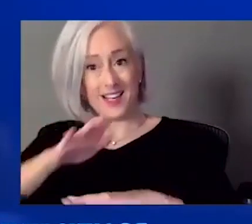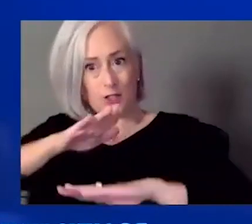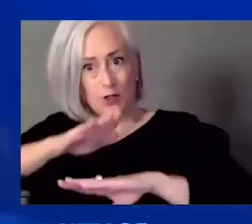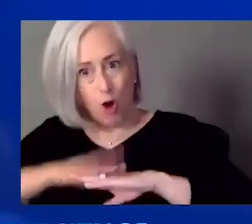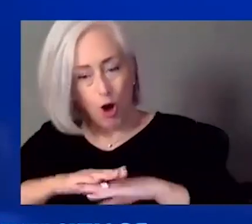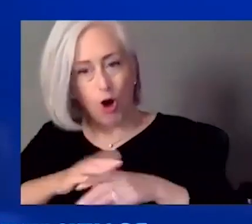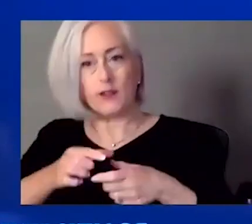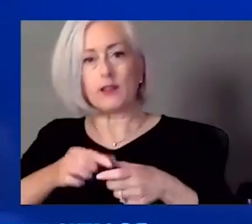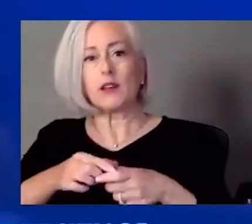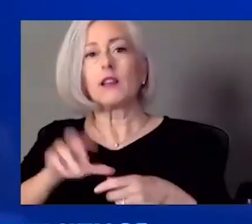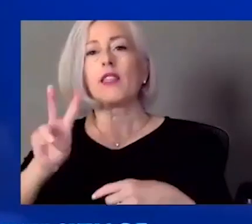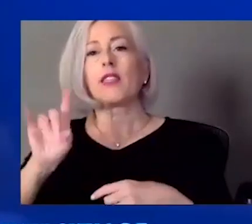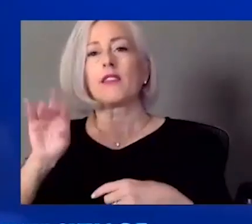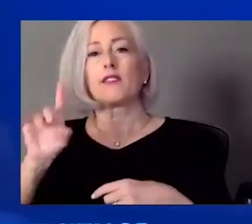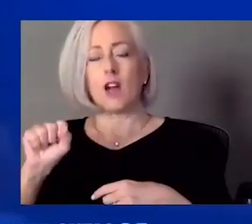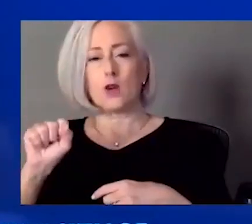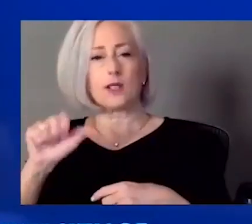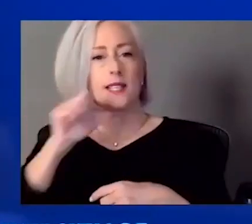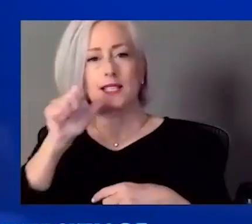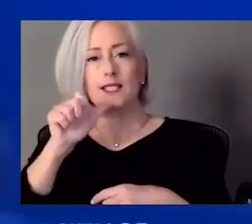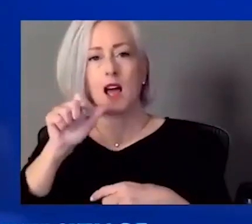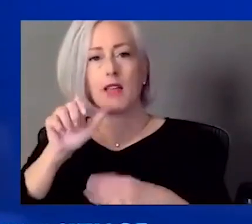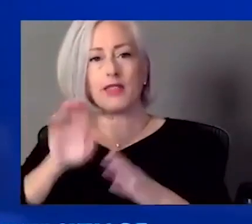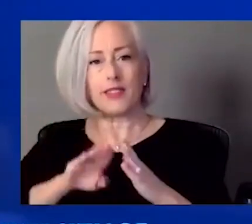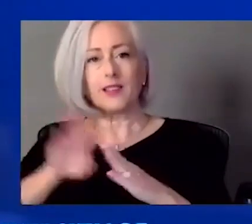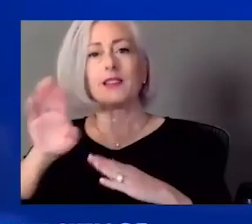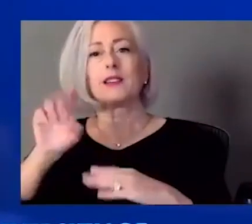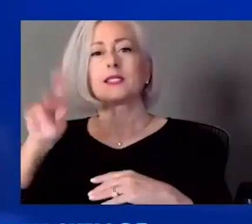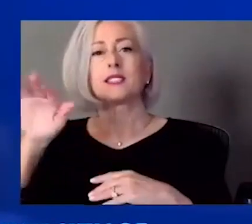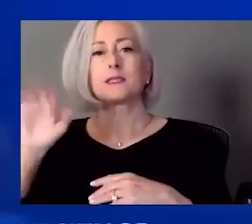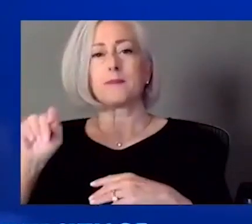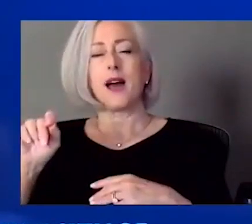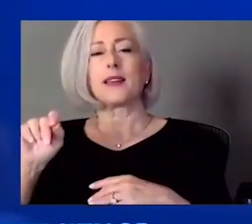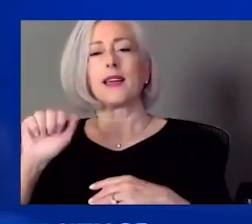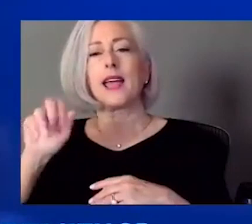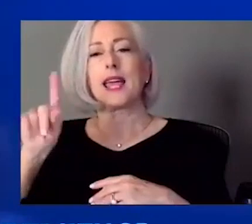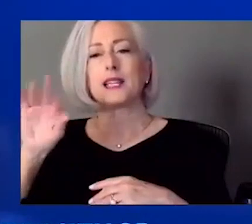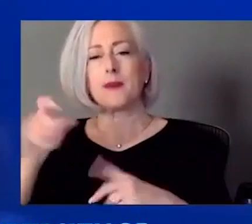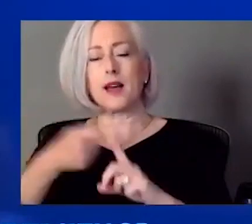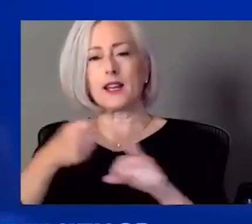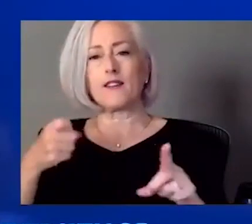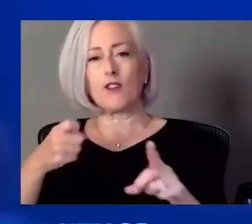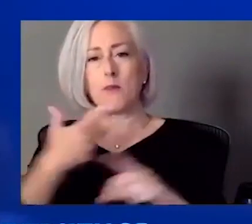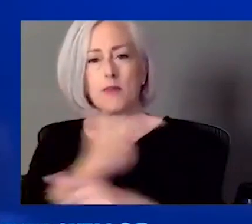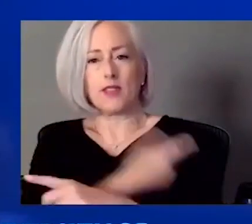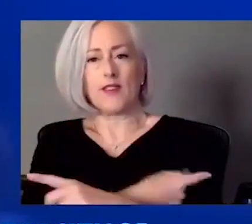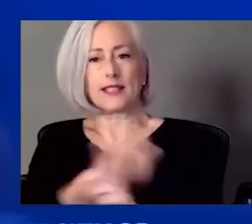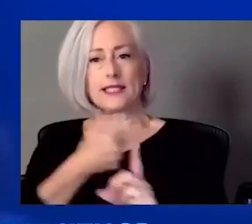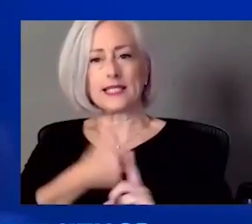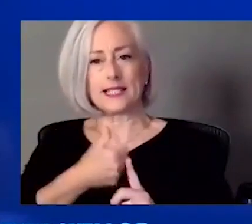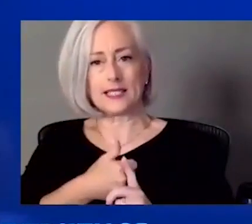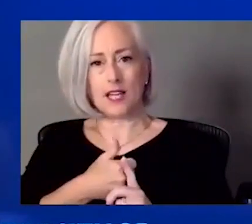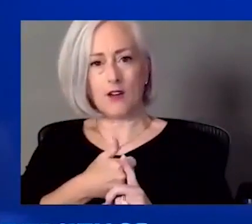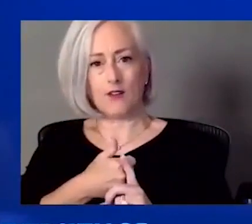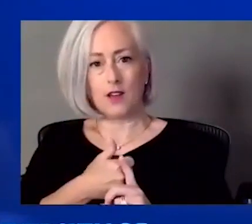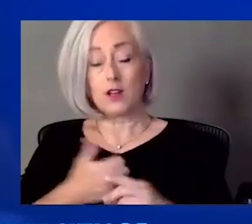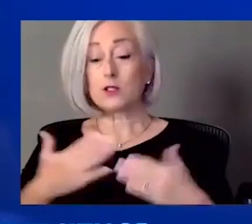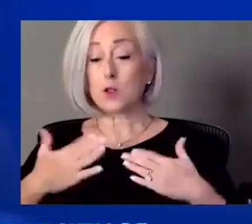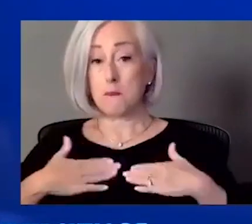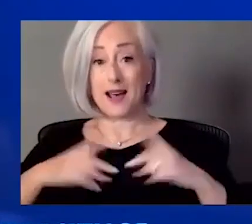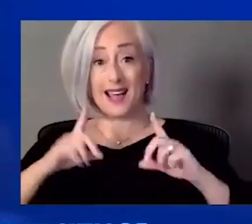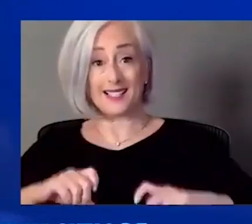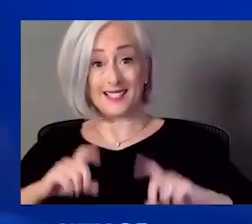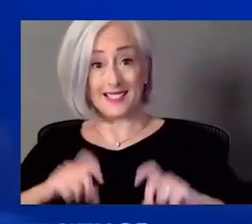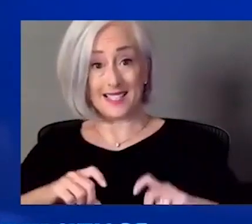antibodies that are found that you made from the vaccine. So when I did get the test, I was negative. So I knew I had really never had